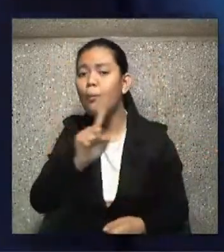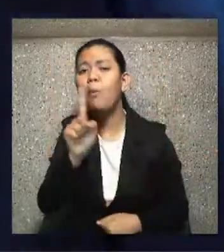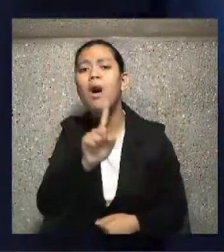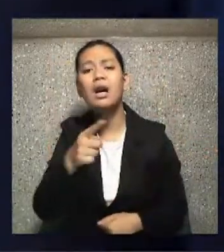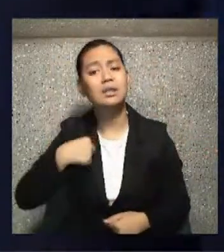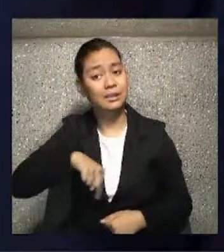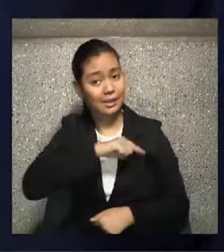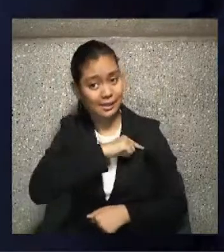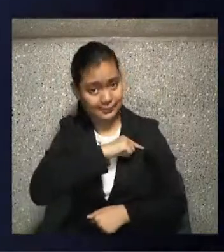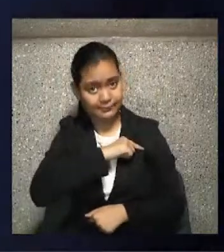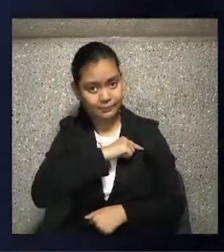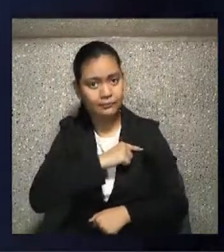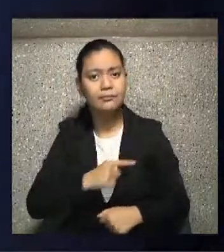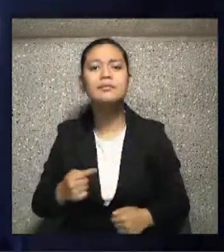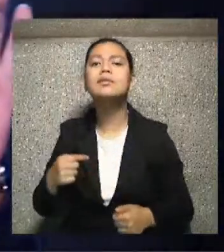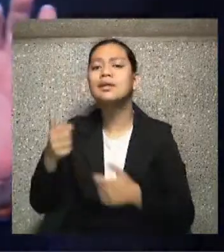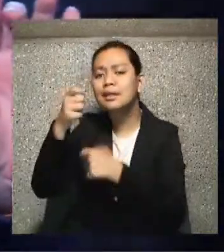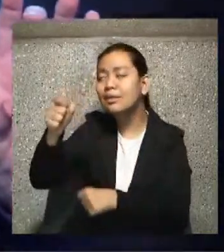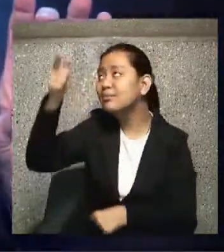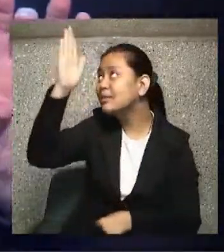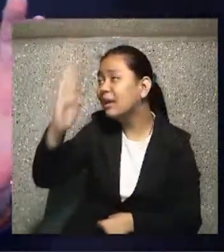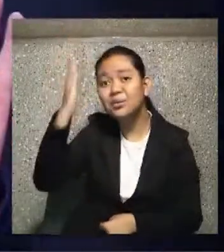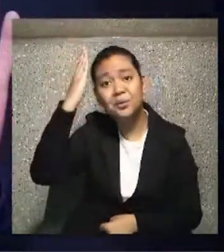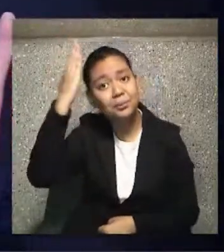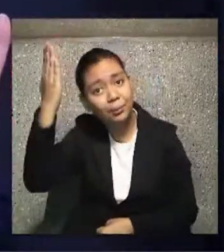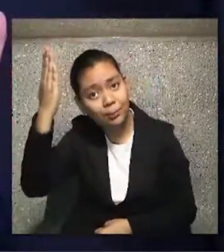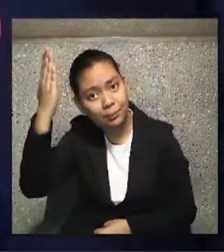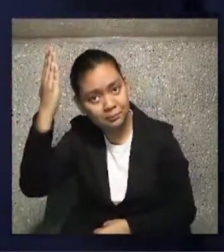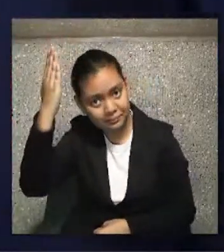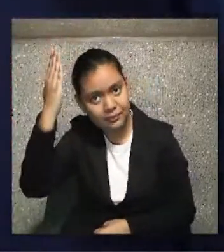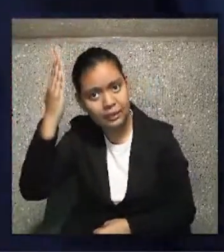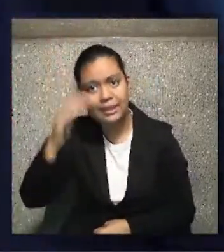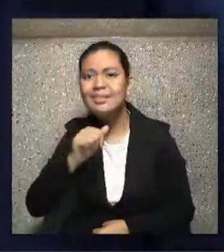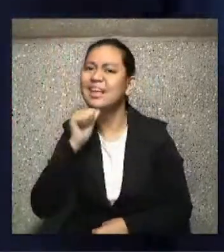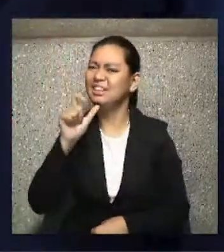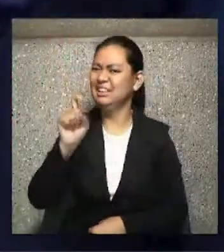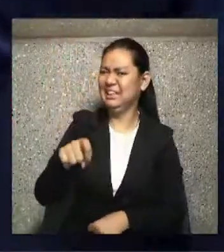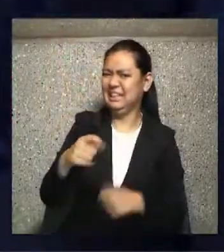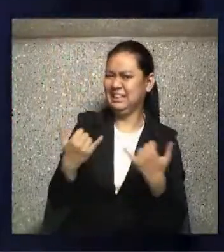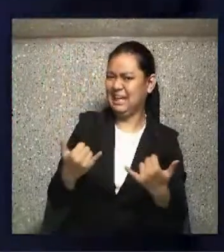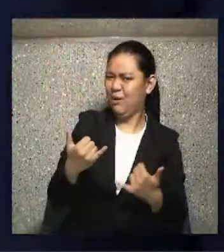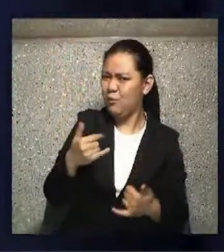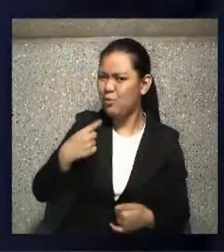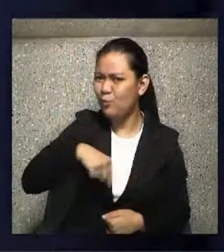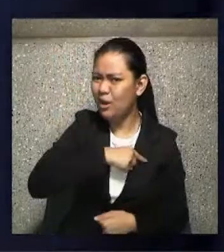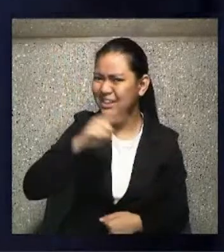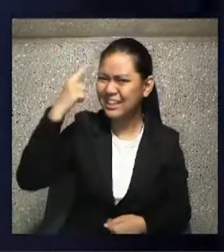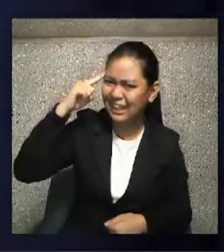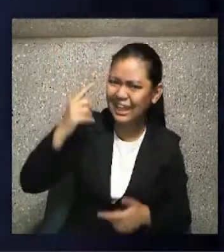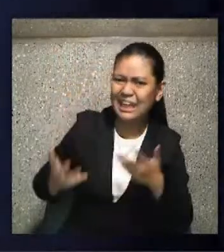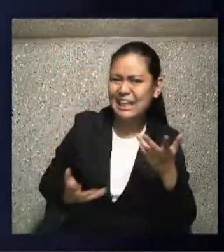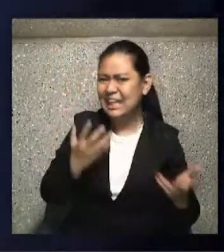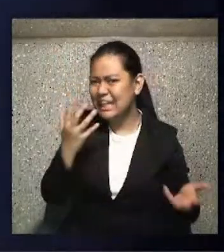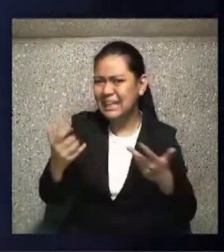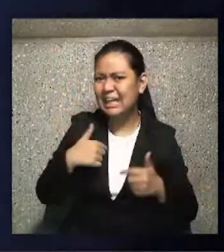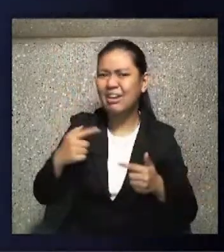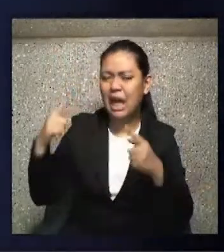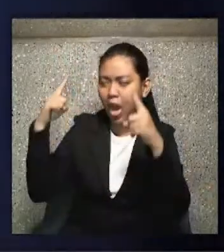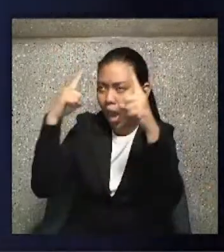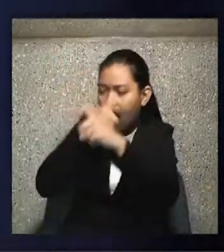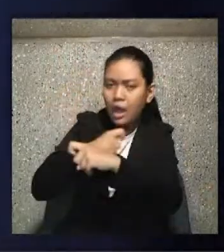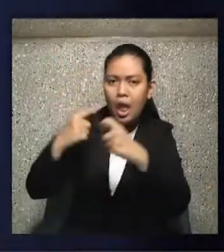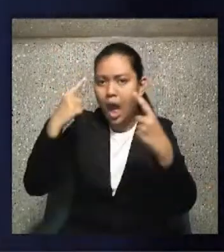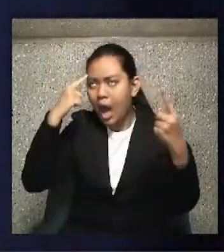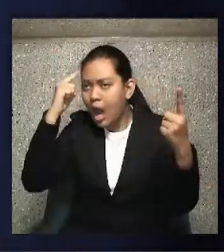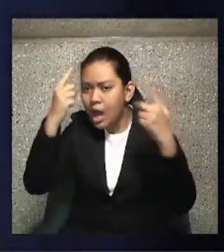me with your future. No more is necessary. We make things very complicated. And one of the attributes